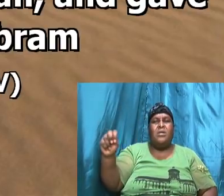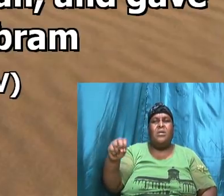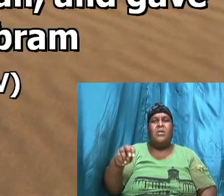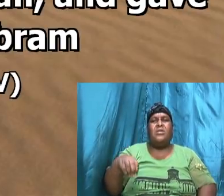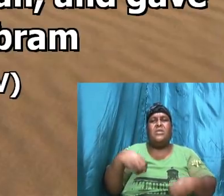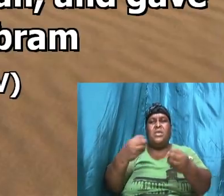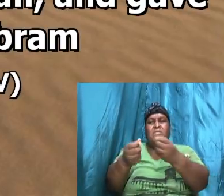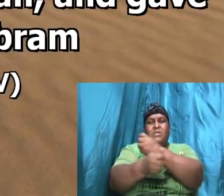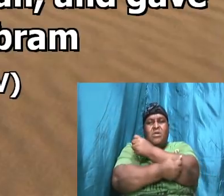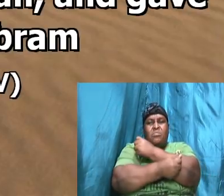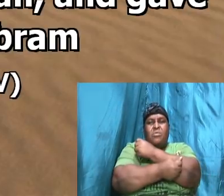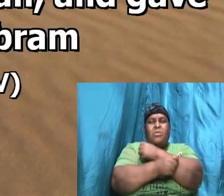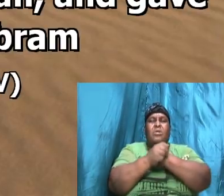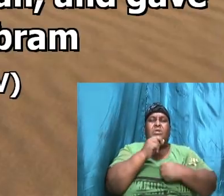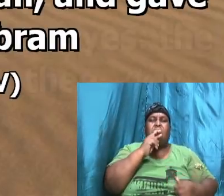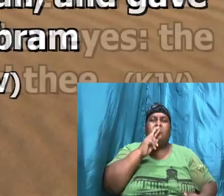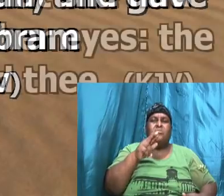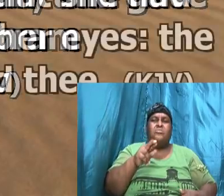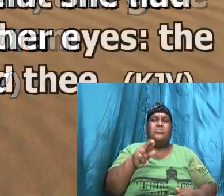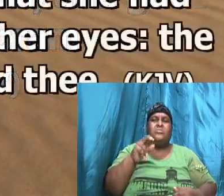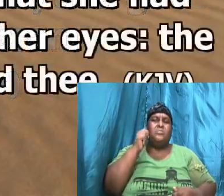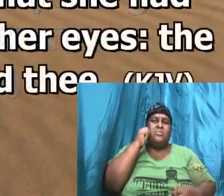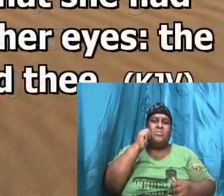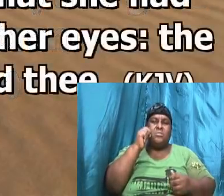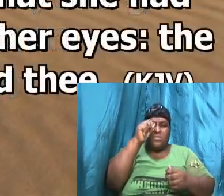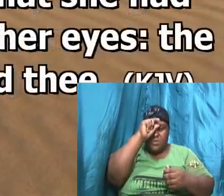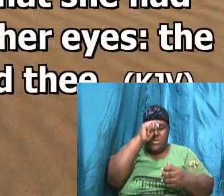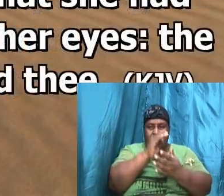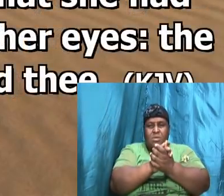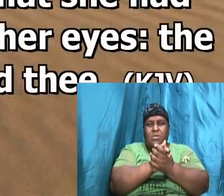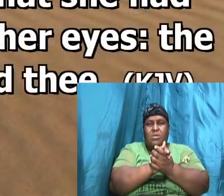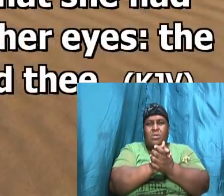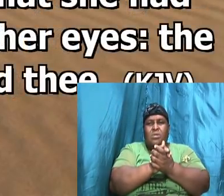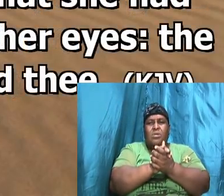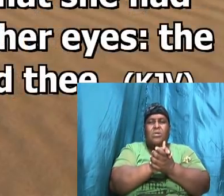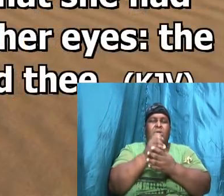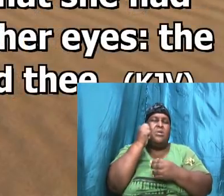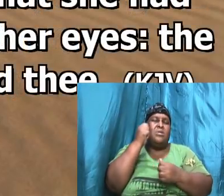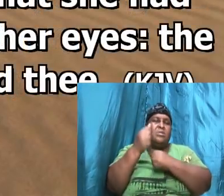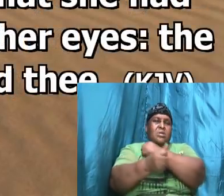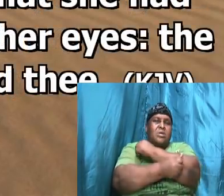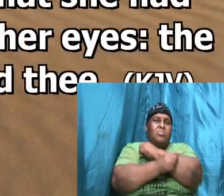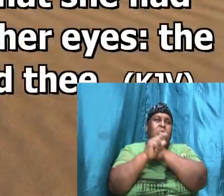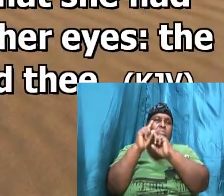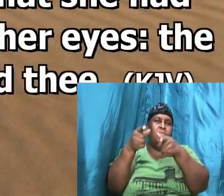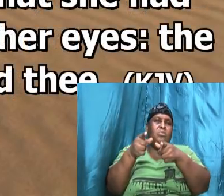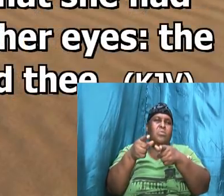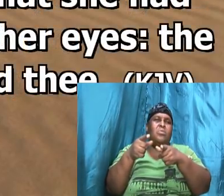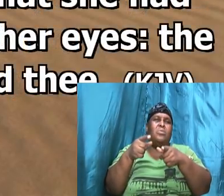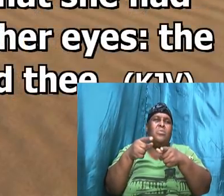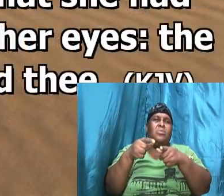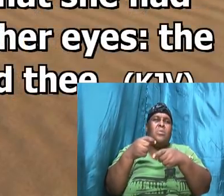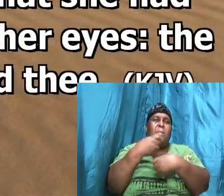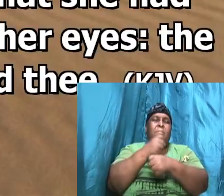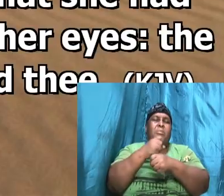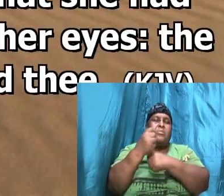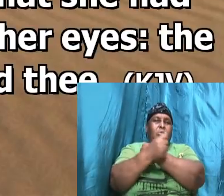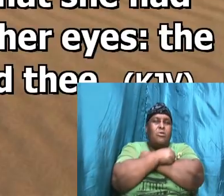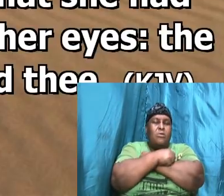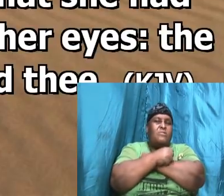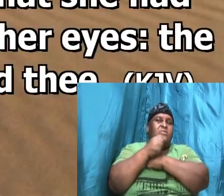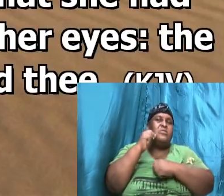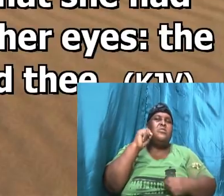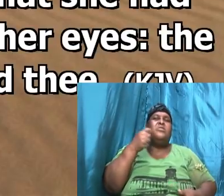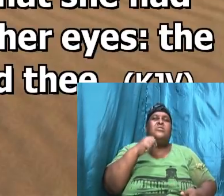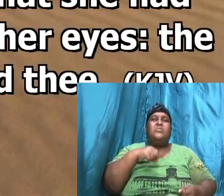be his wife. And he went in unto Hagar, and she conceived. And when she saw that